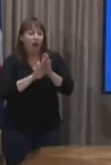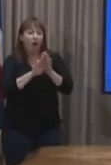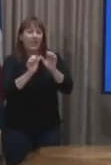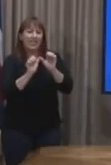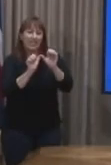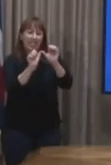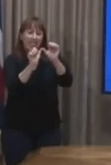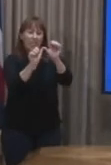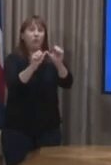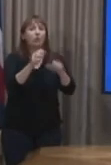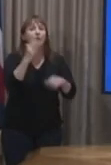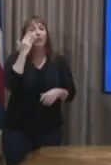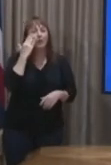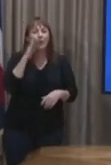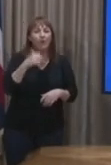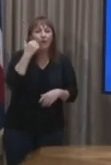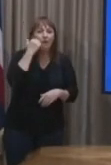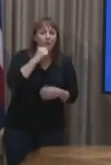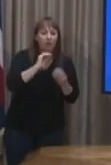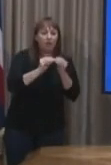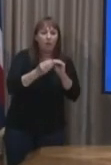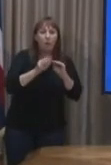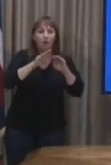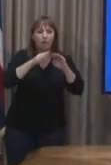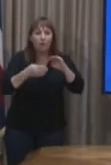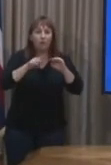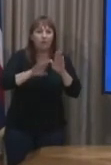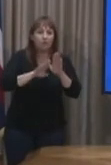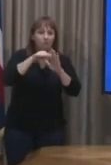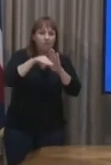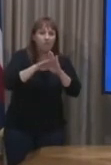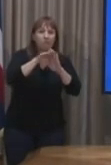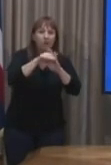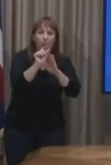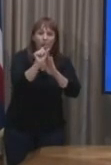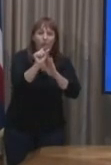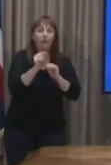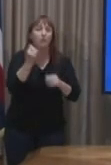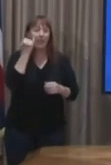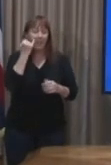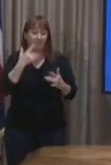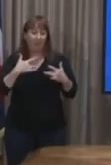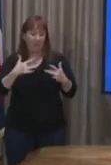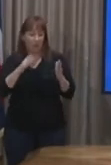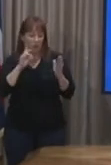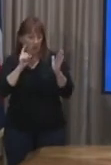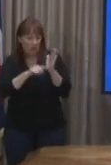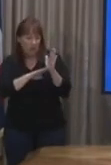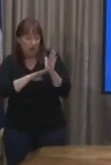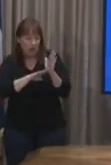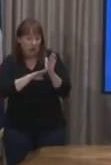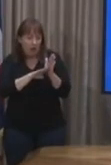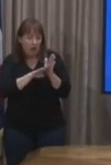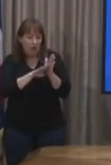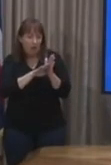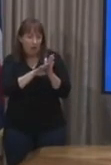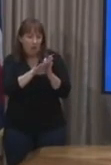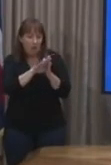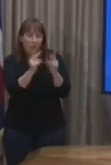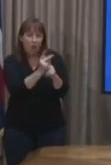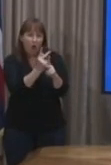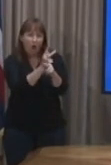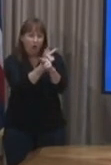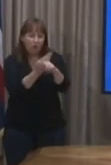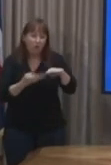varies from day to day. But it really would have to be a trend of upward trend or